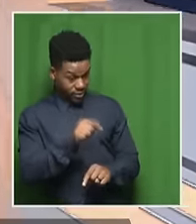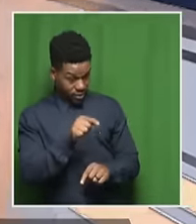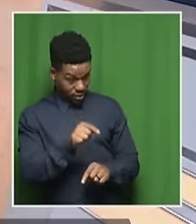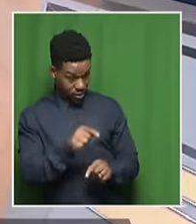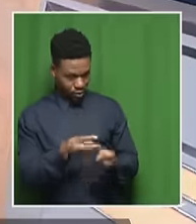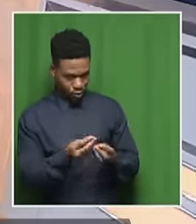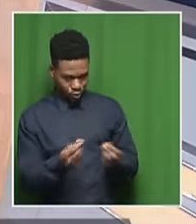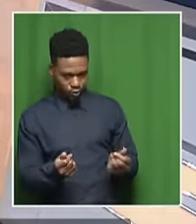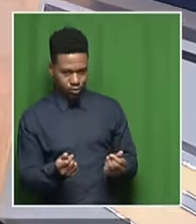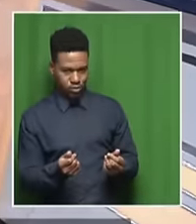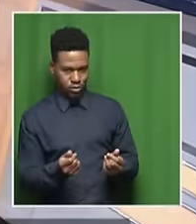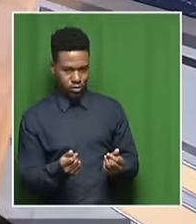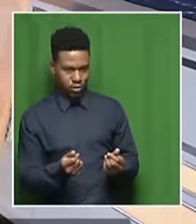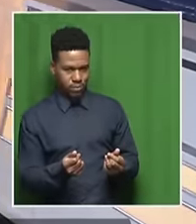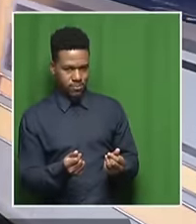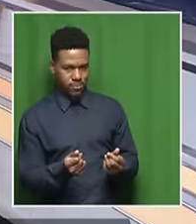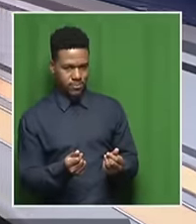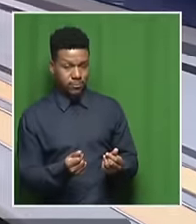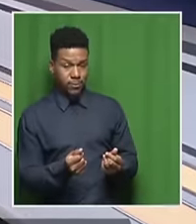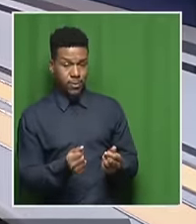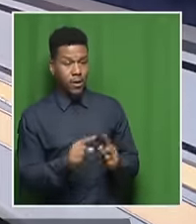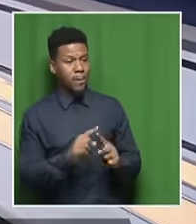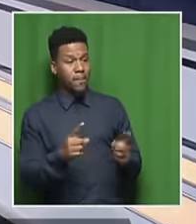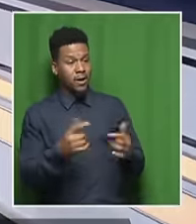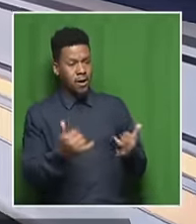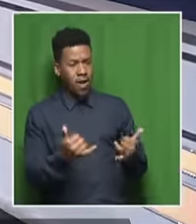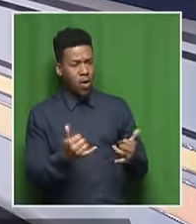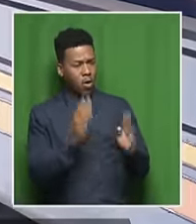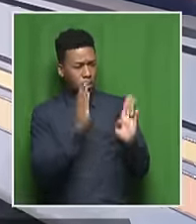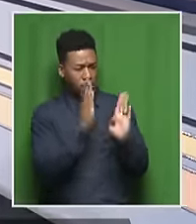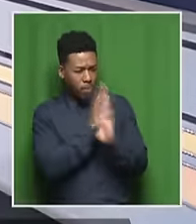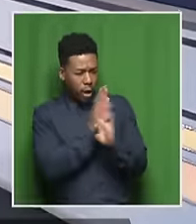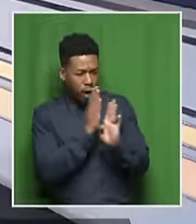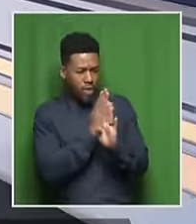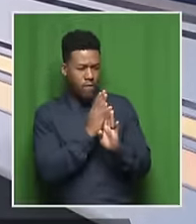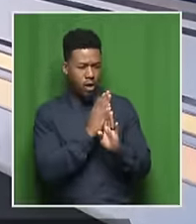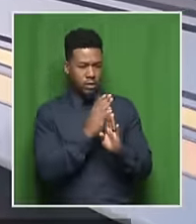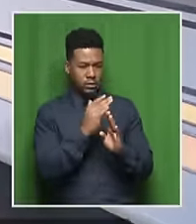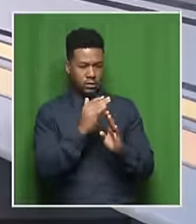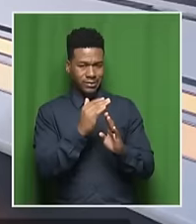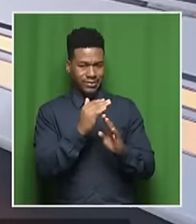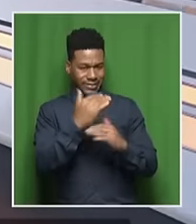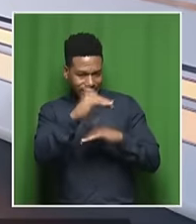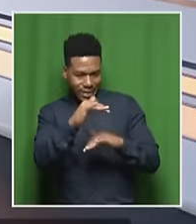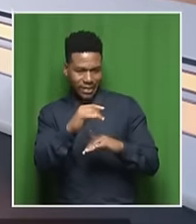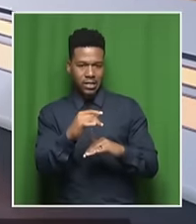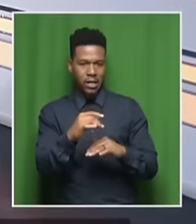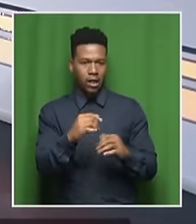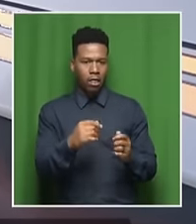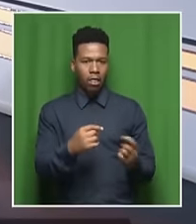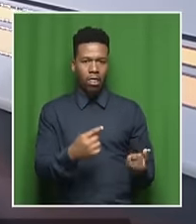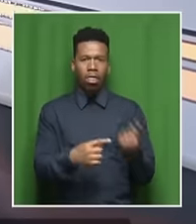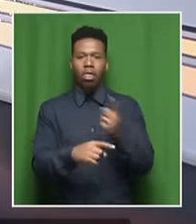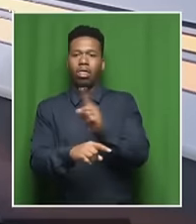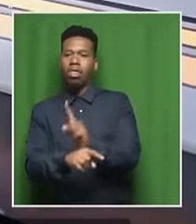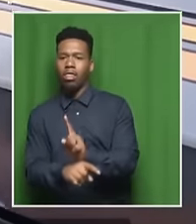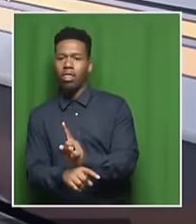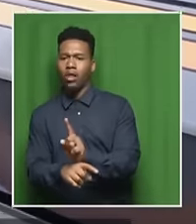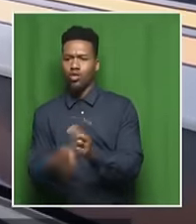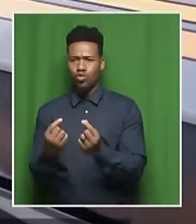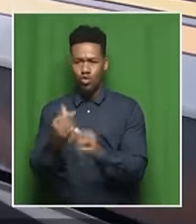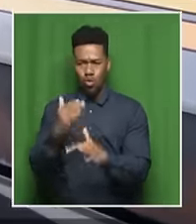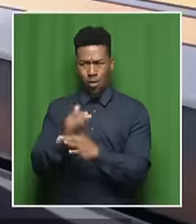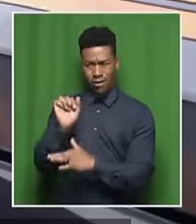But the private sector, again, stepping up to do the job of government? Is that one way we could look at it?